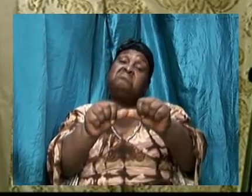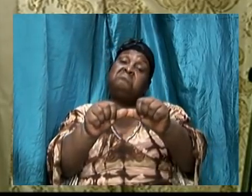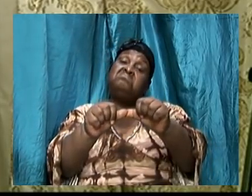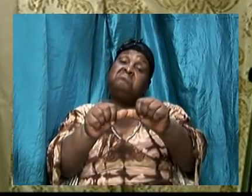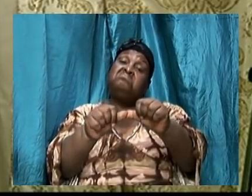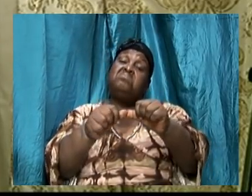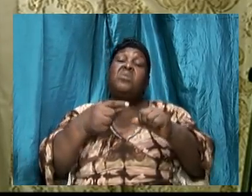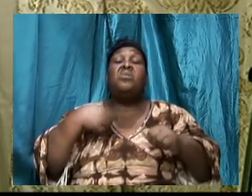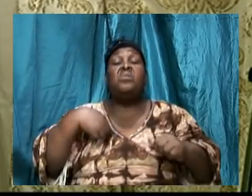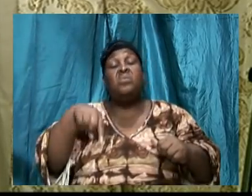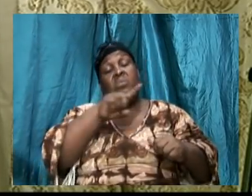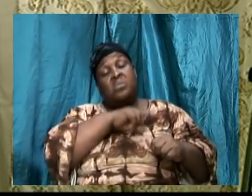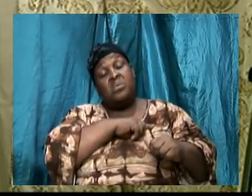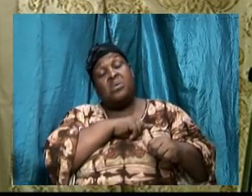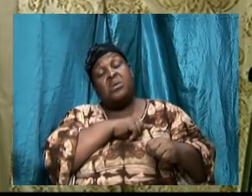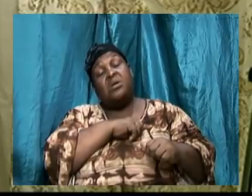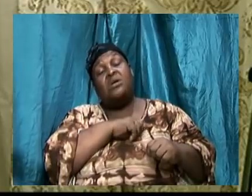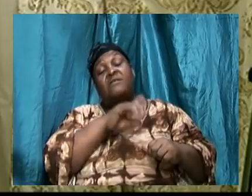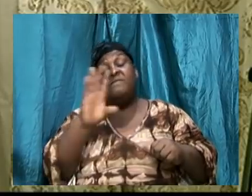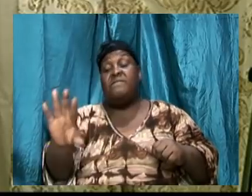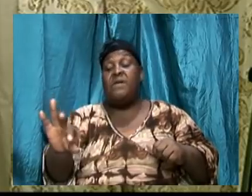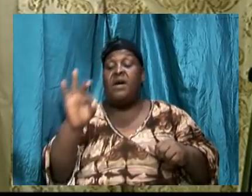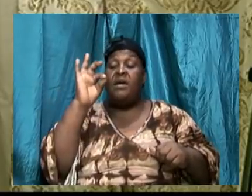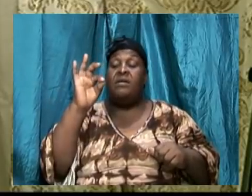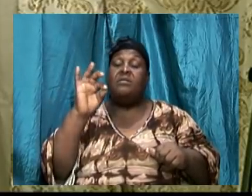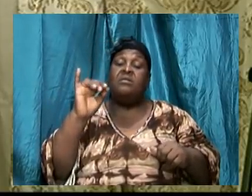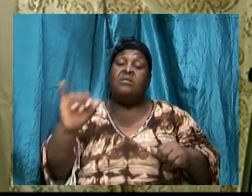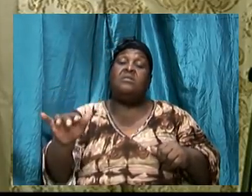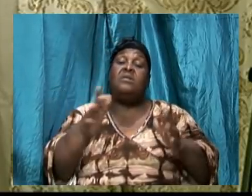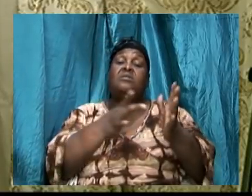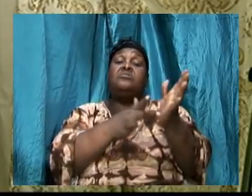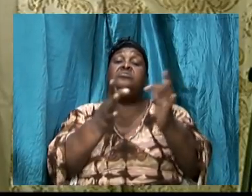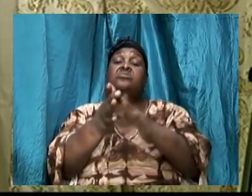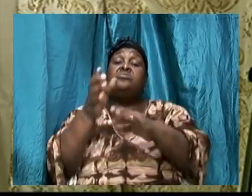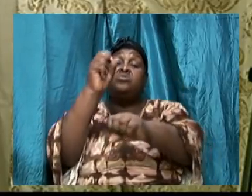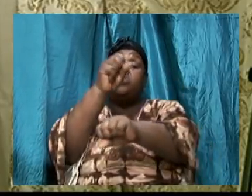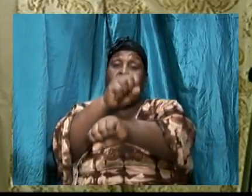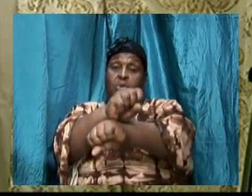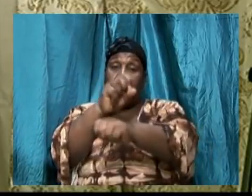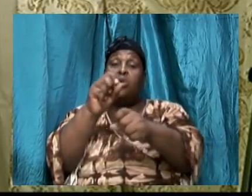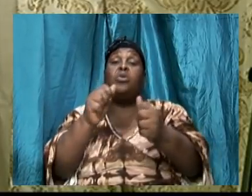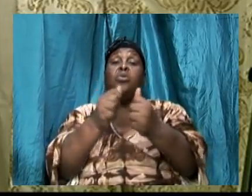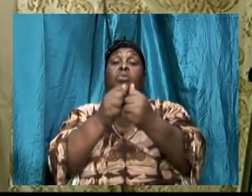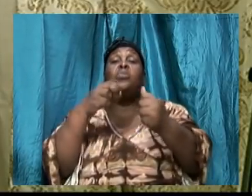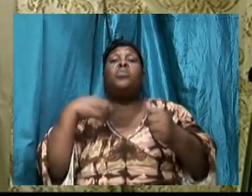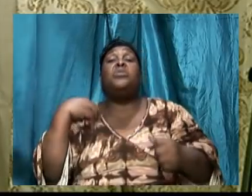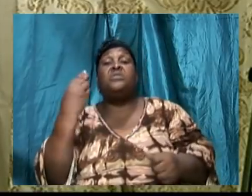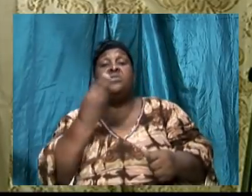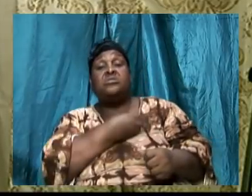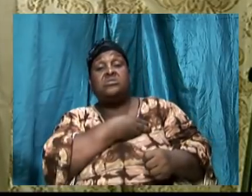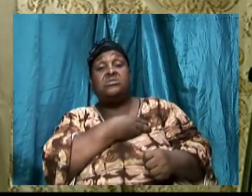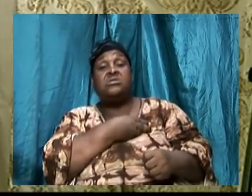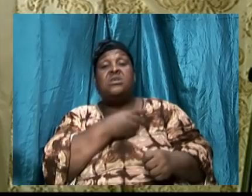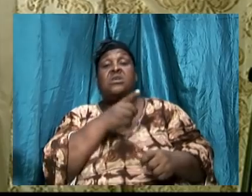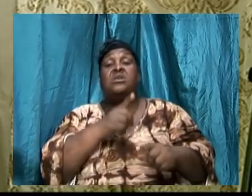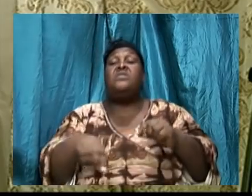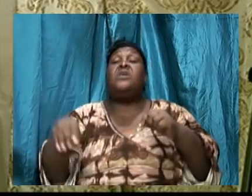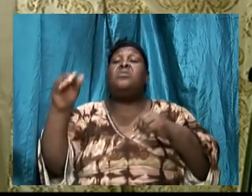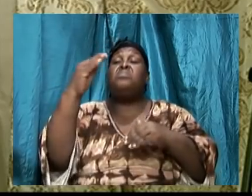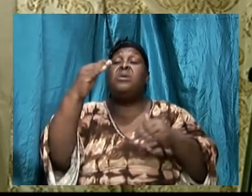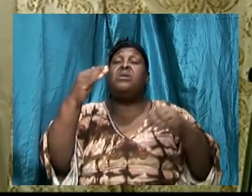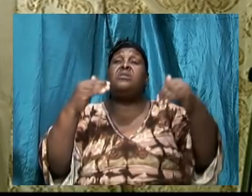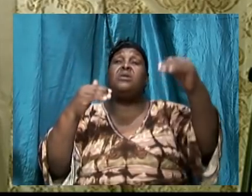we are going to find that the Lord works with us in a particular way and we then build and build